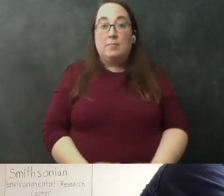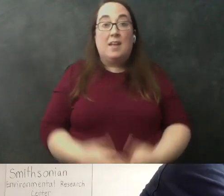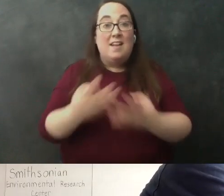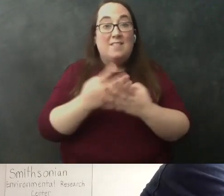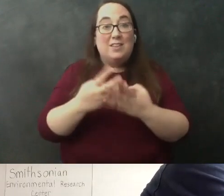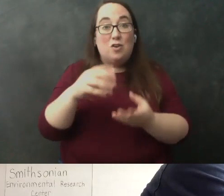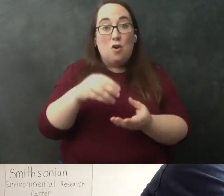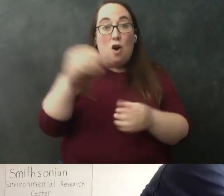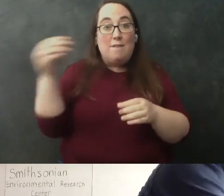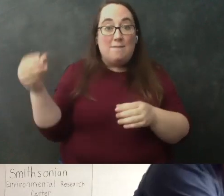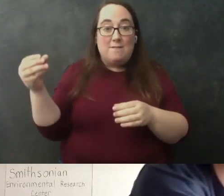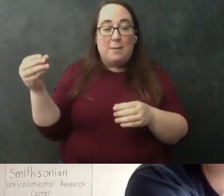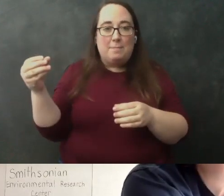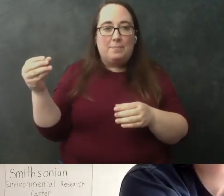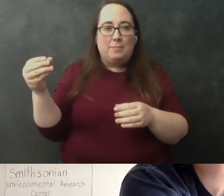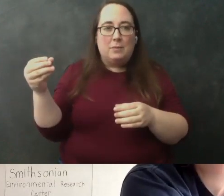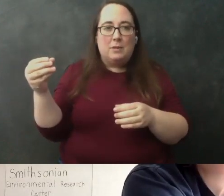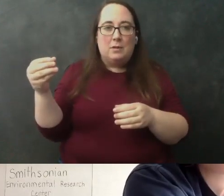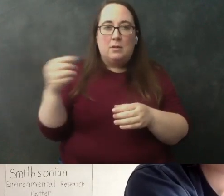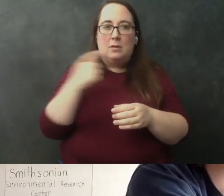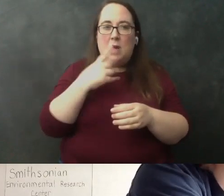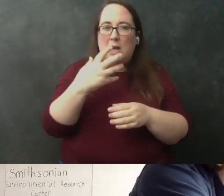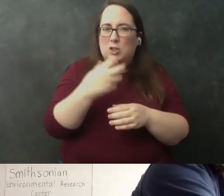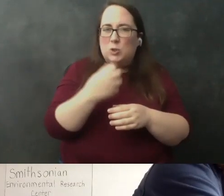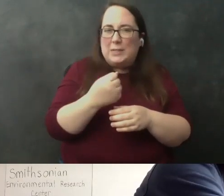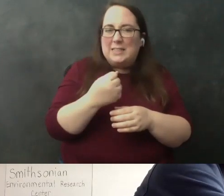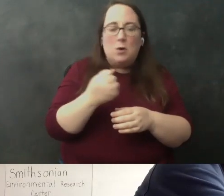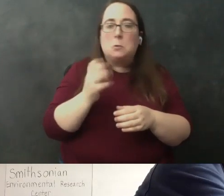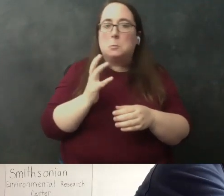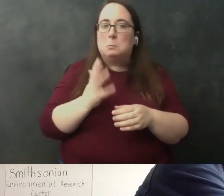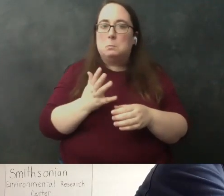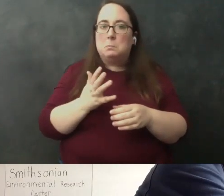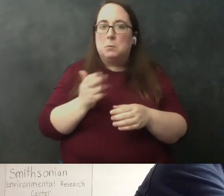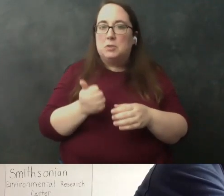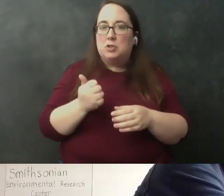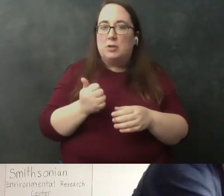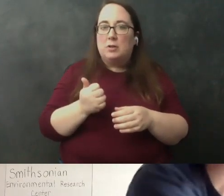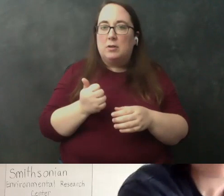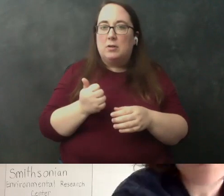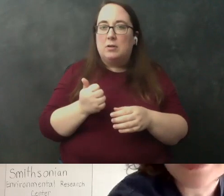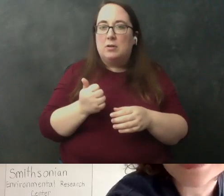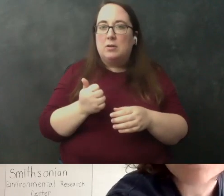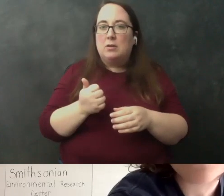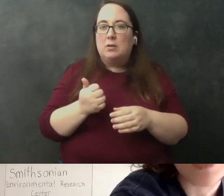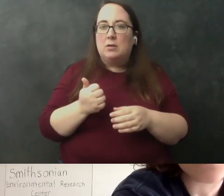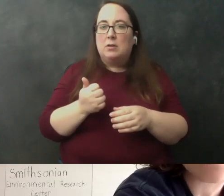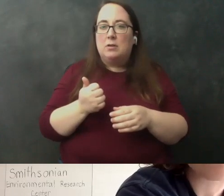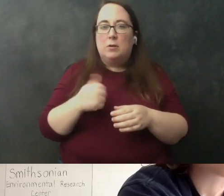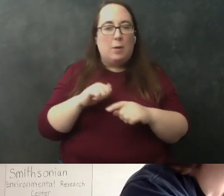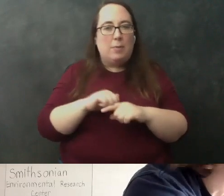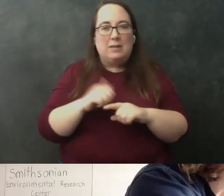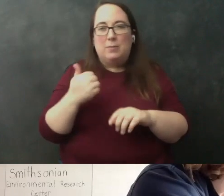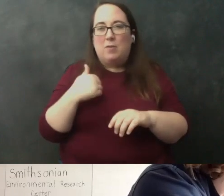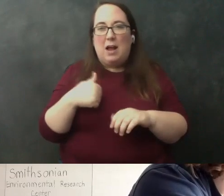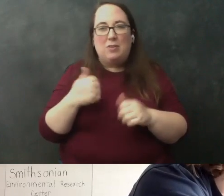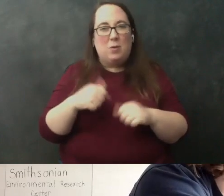so julie are you squeezing the bottom of the filter or you just you know i'm not actually sure when i practiced this before i tried it